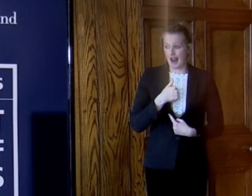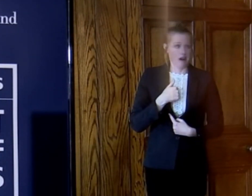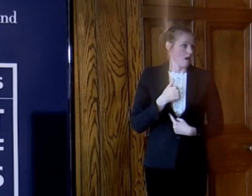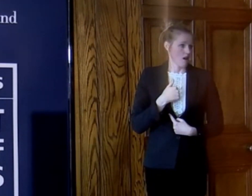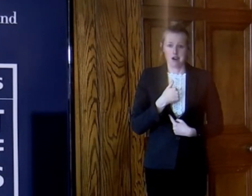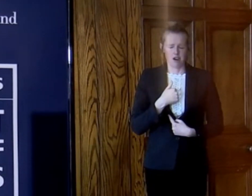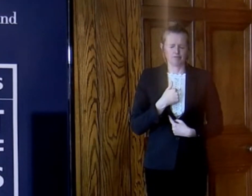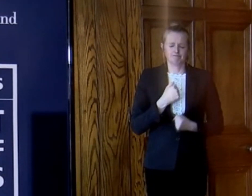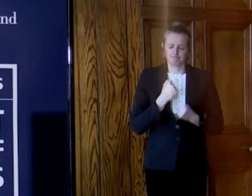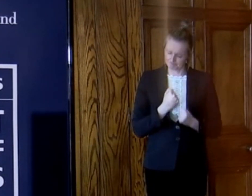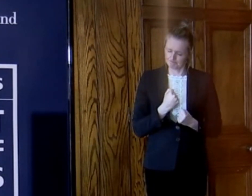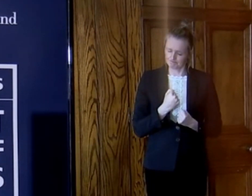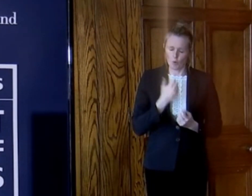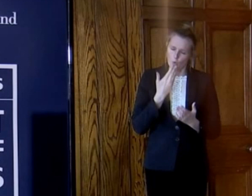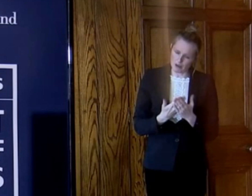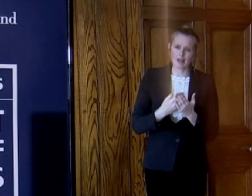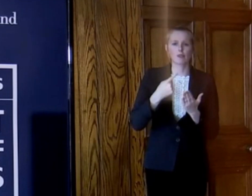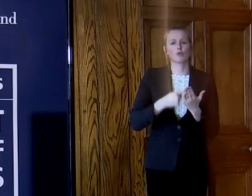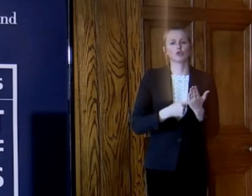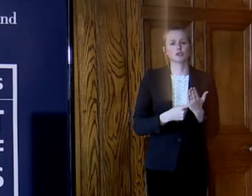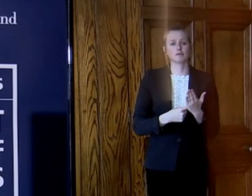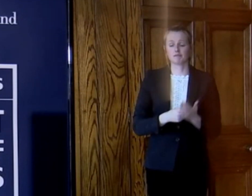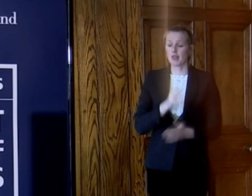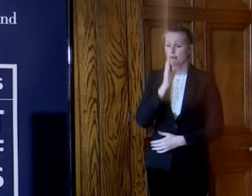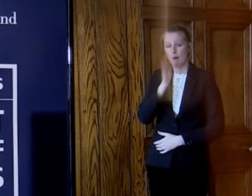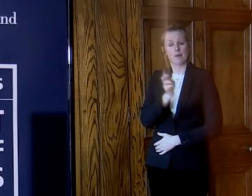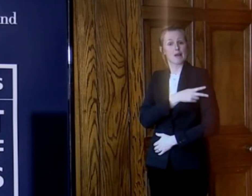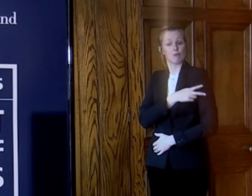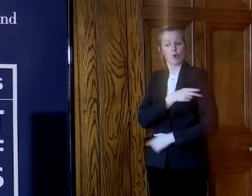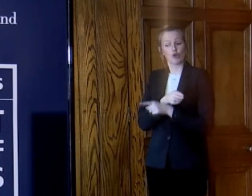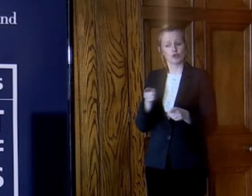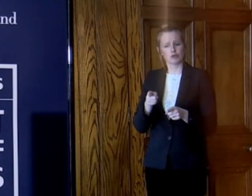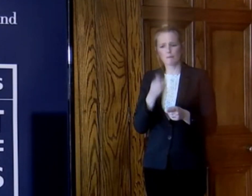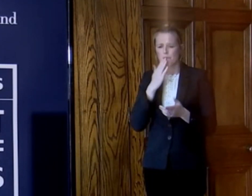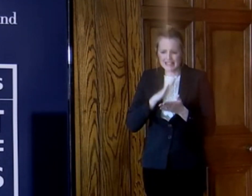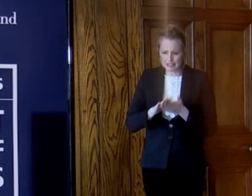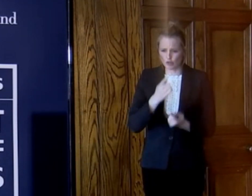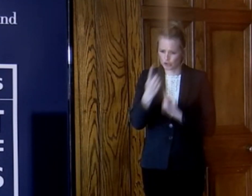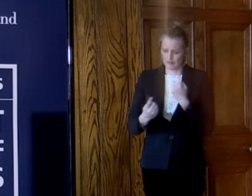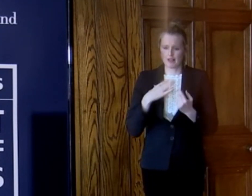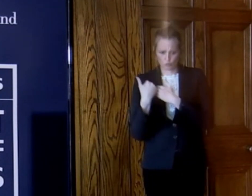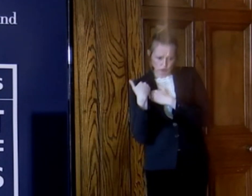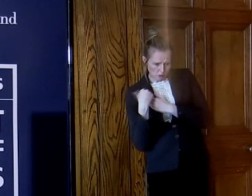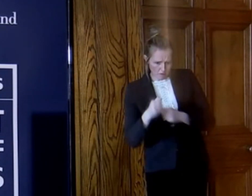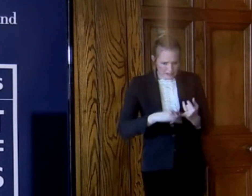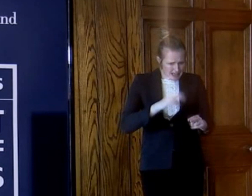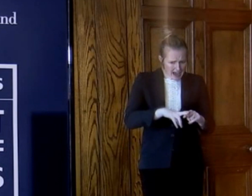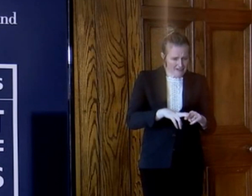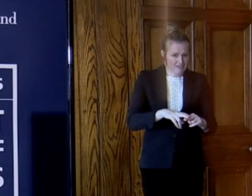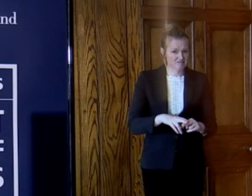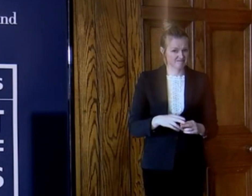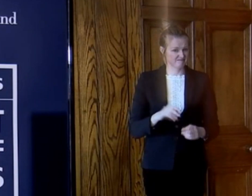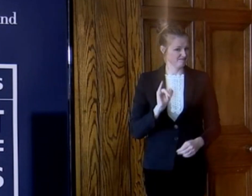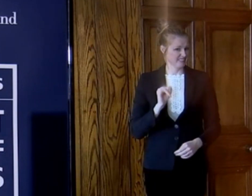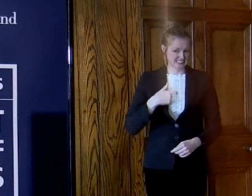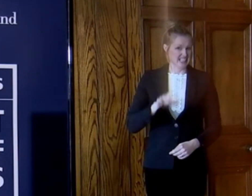to employers today, take responsibility for your workers. Today we are still hearing reports about workers